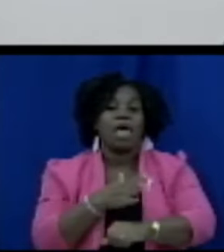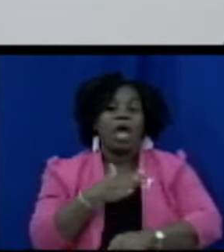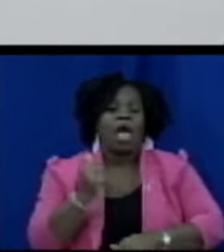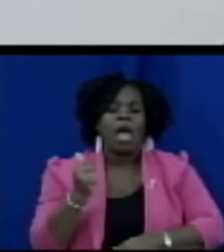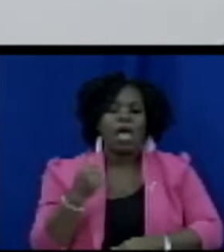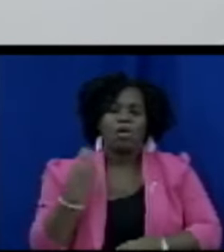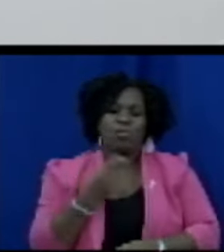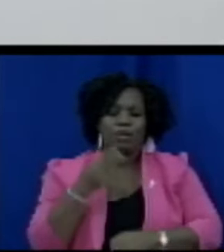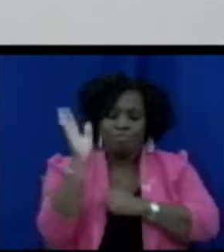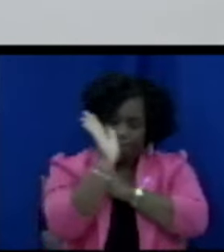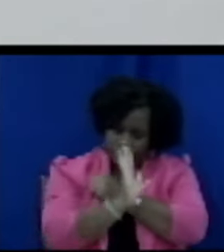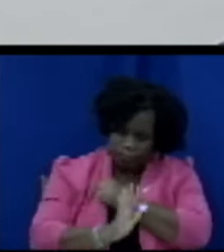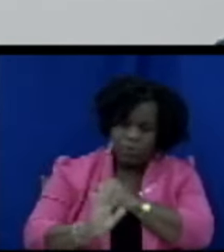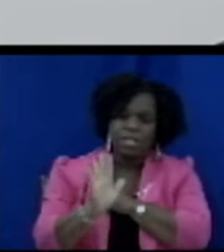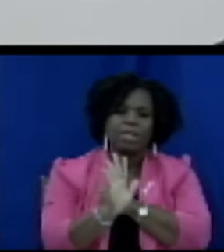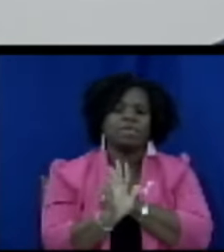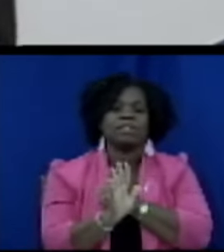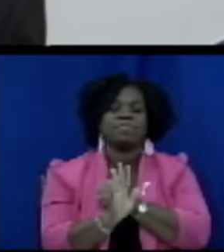protect